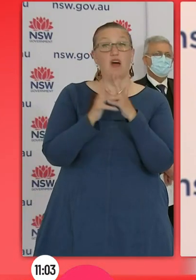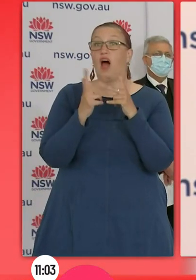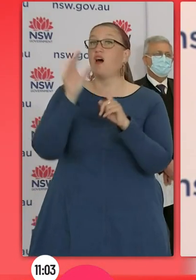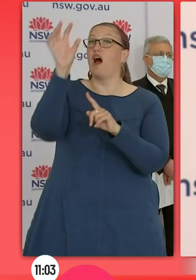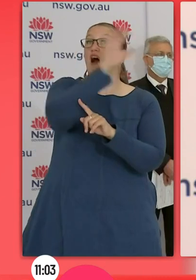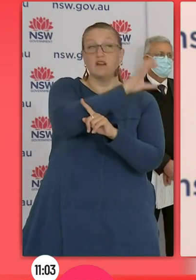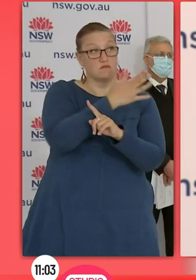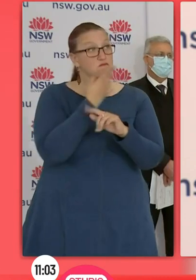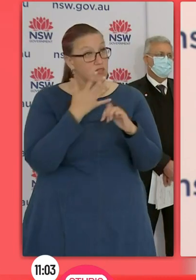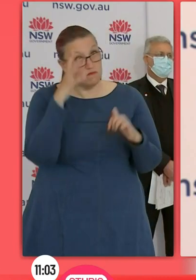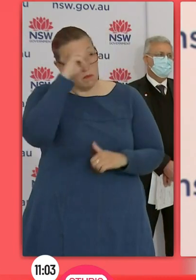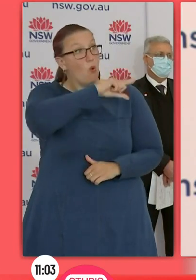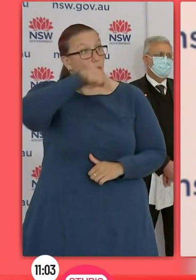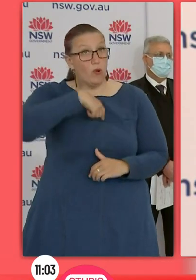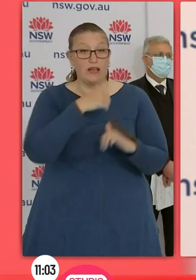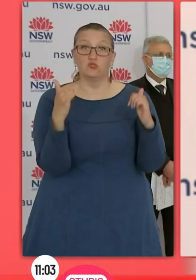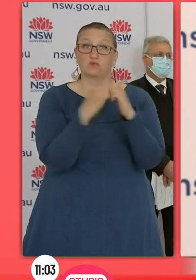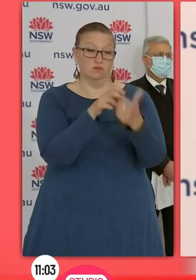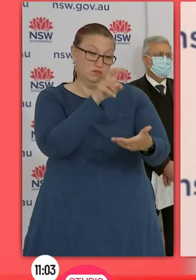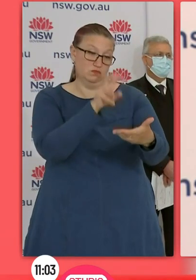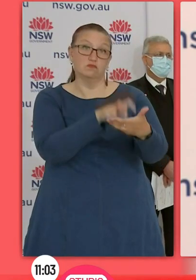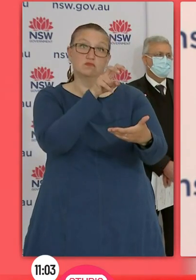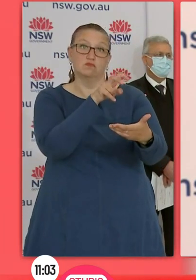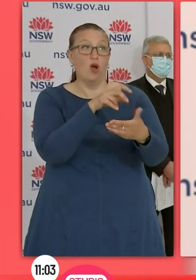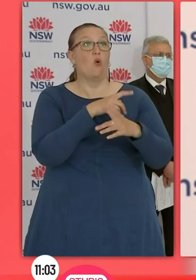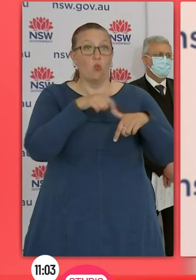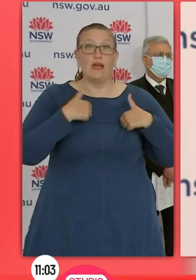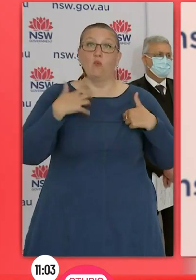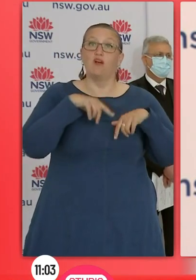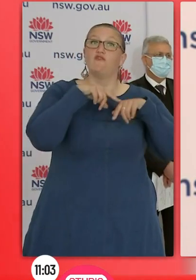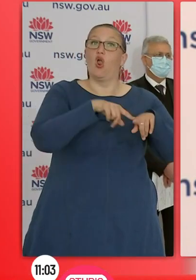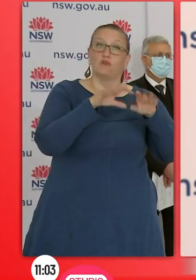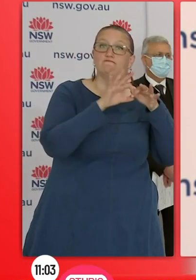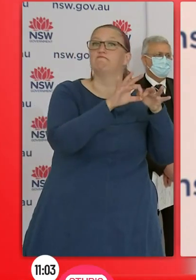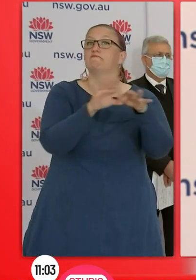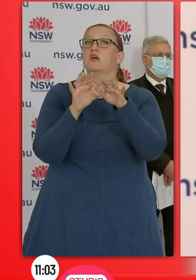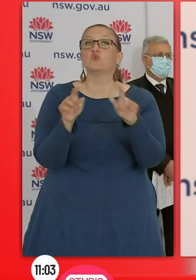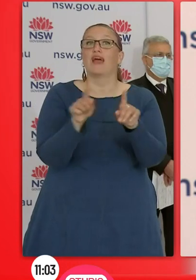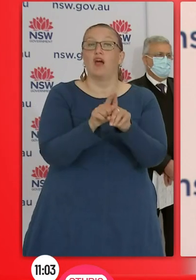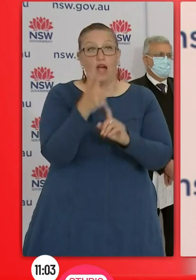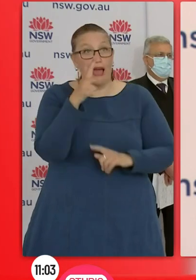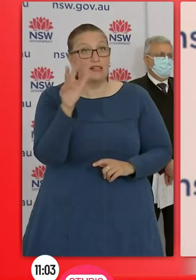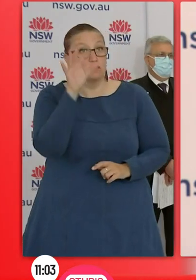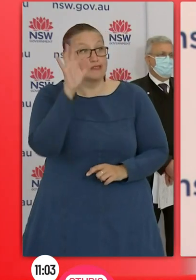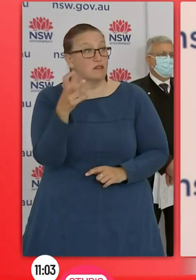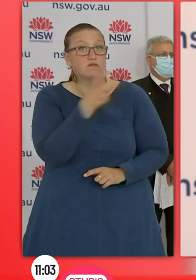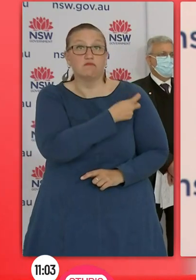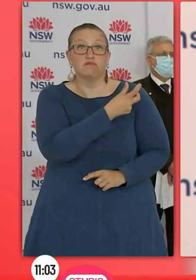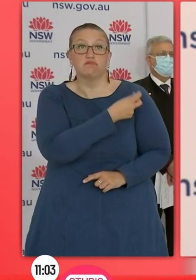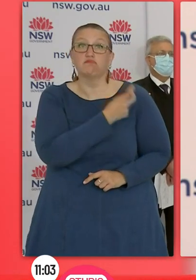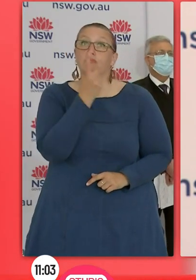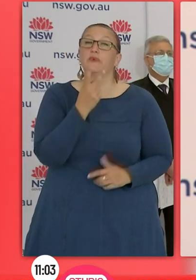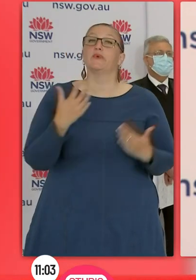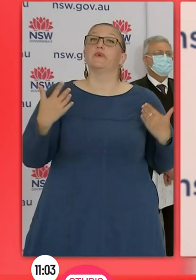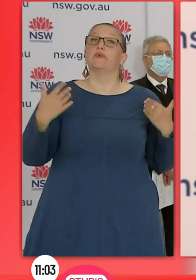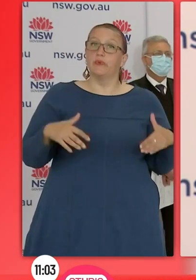give our citizens not only the freedoms they deserve but also learning to live with COVID as soon as we can. I'm also